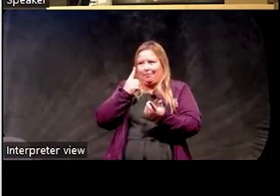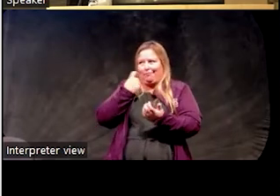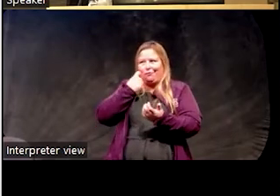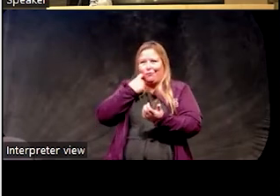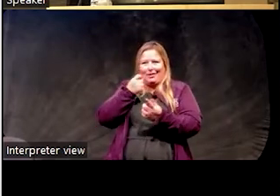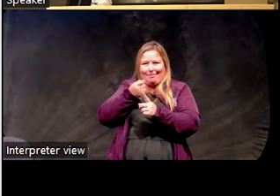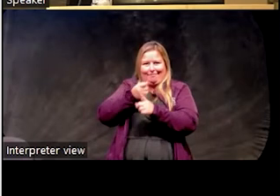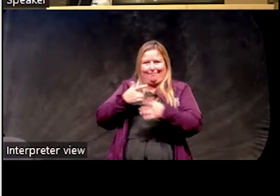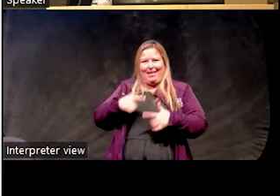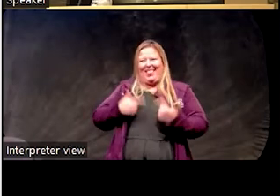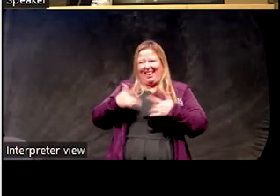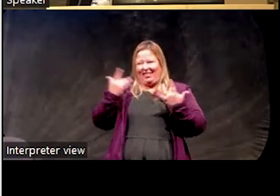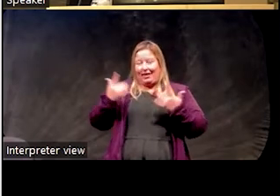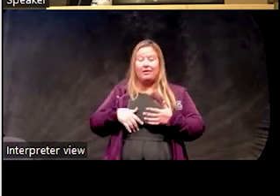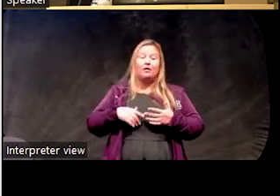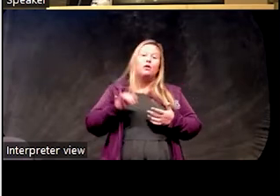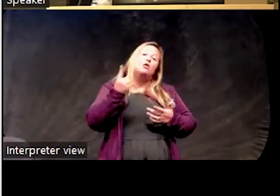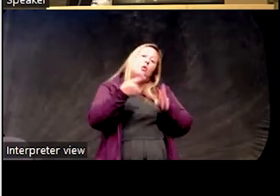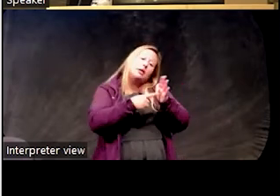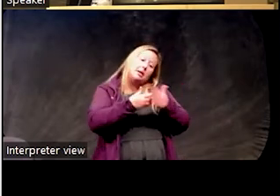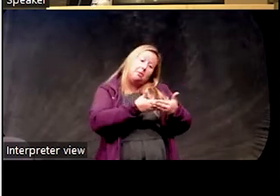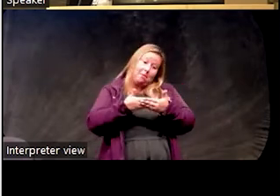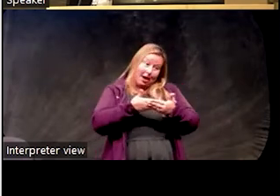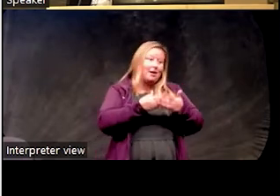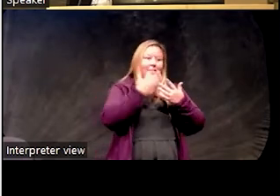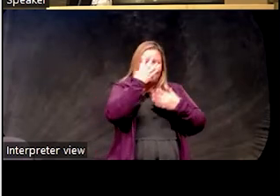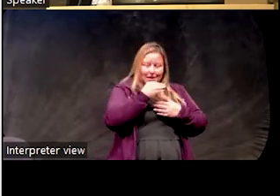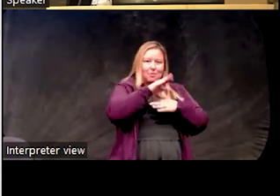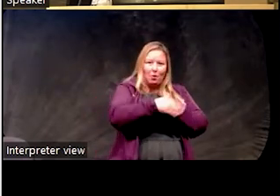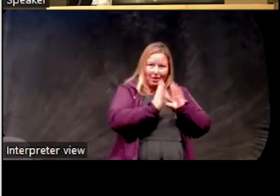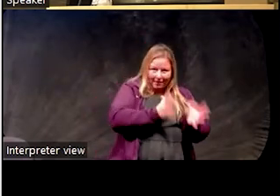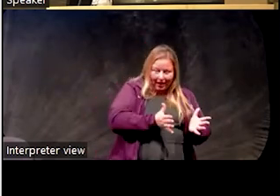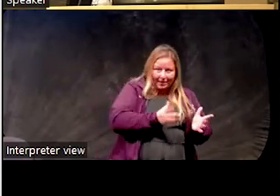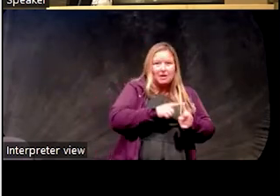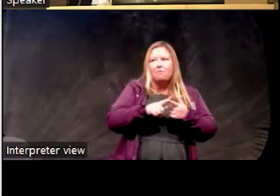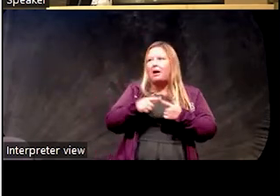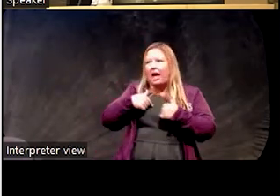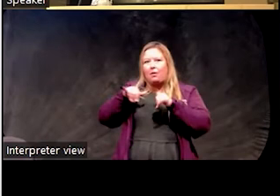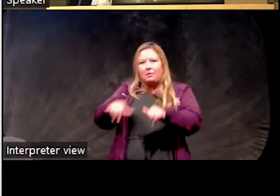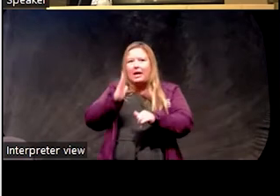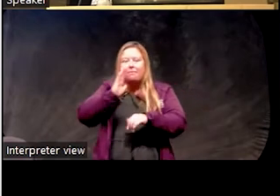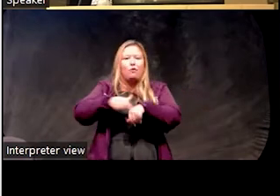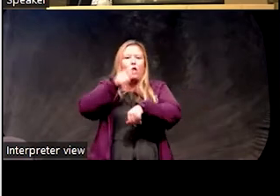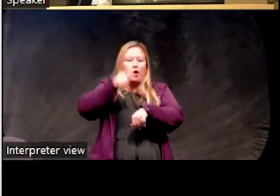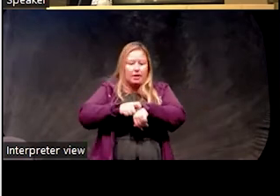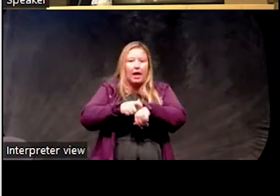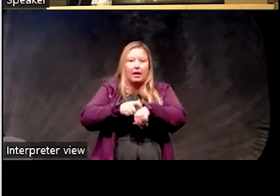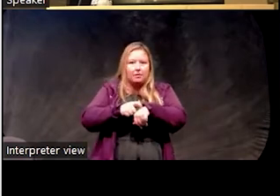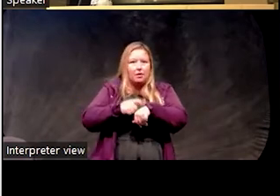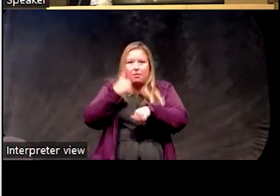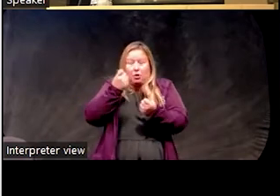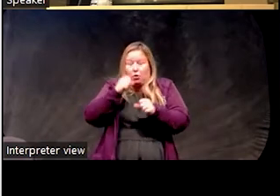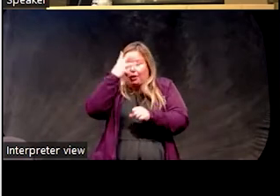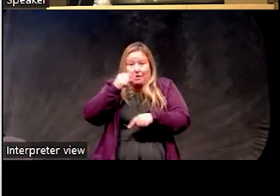The example, the baby's sleeping through the night, but the person's not. They're spending more time in bed to try to get enough sleep. So you see the blue line go up.